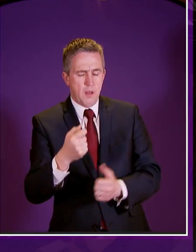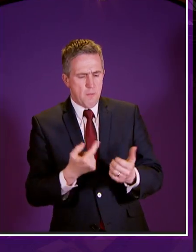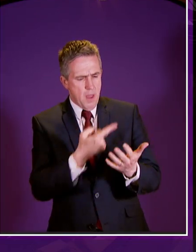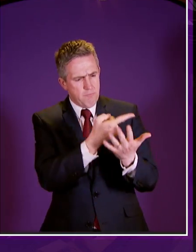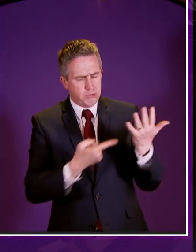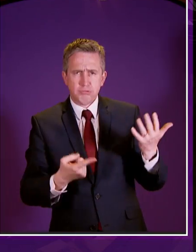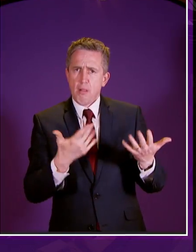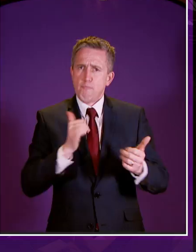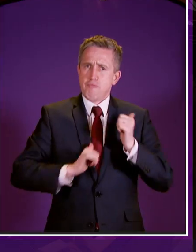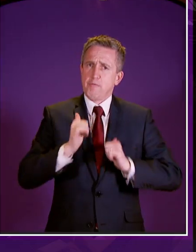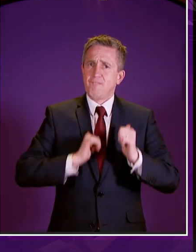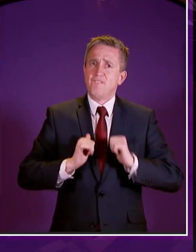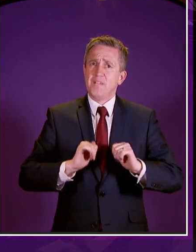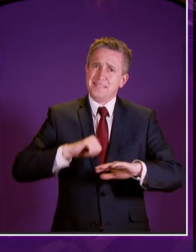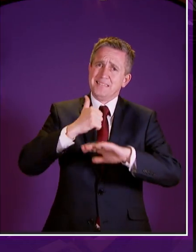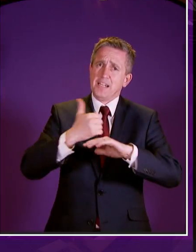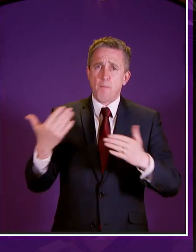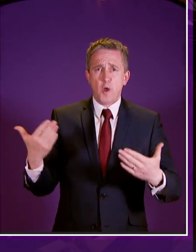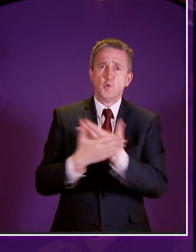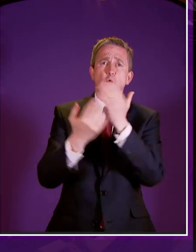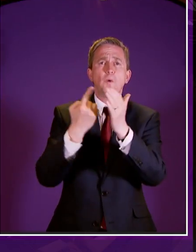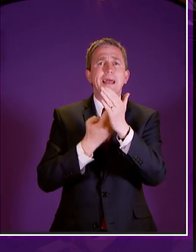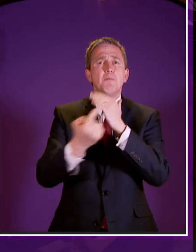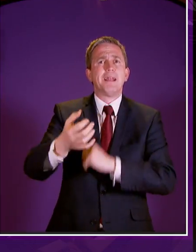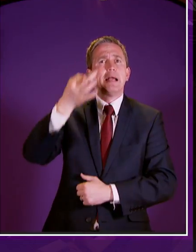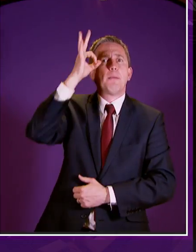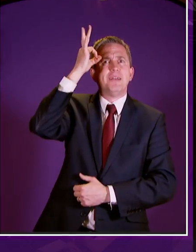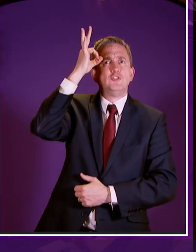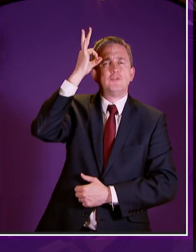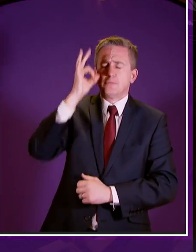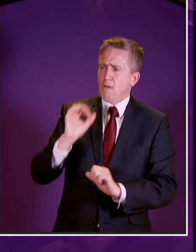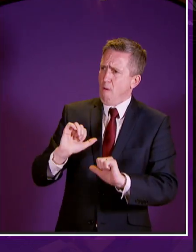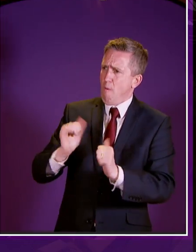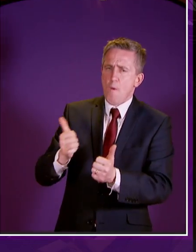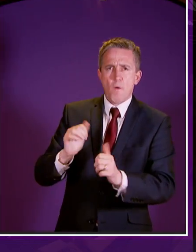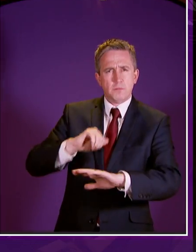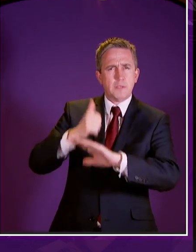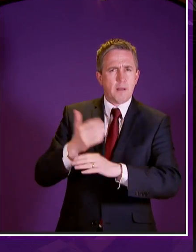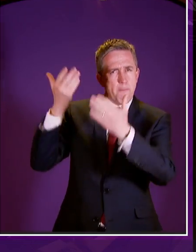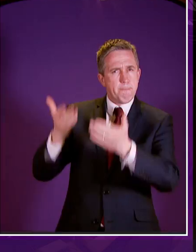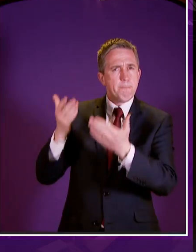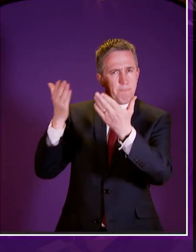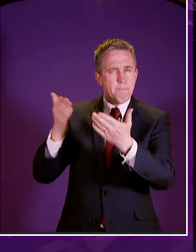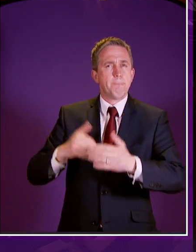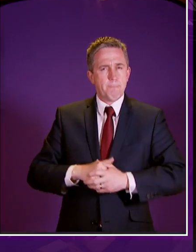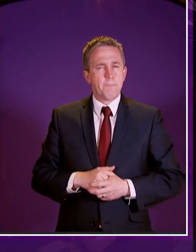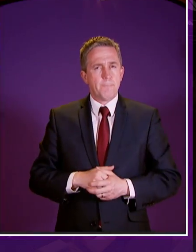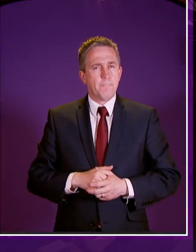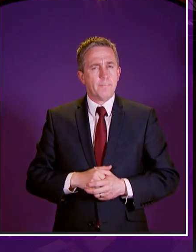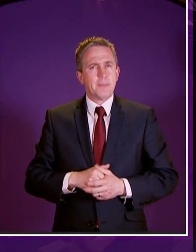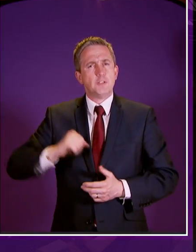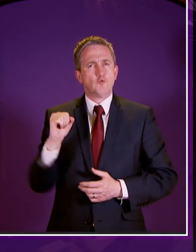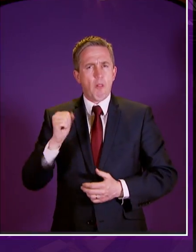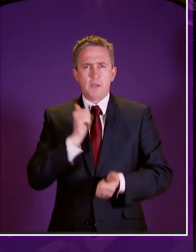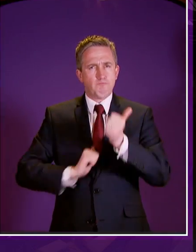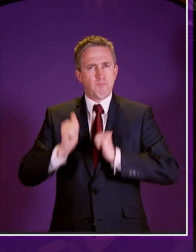of i think setting up a new commission independent commission is a massive step forward and something that we can